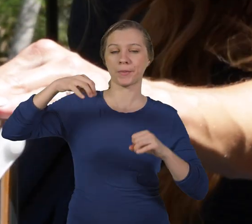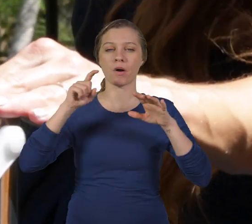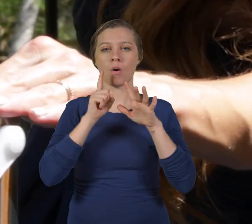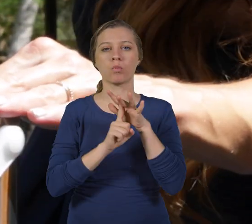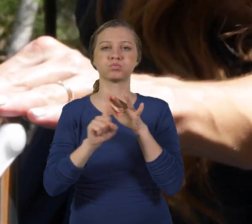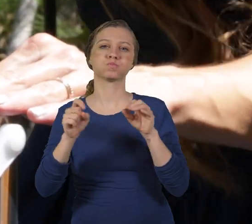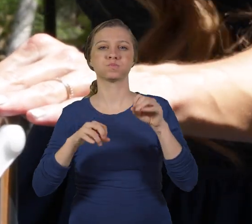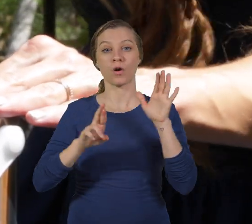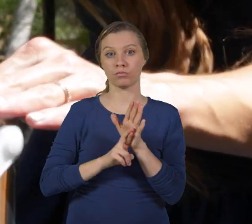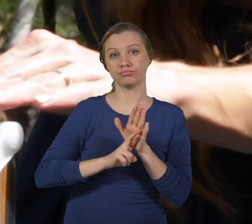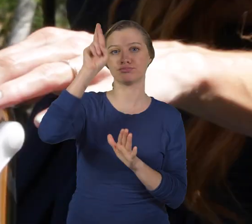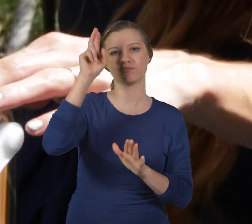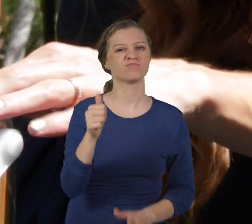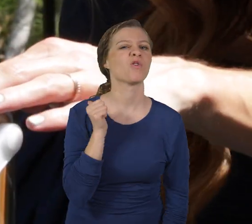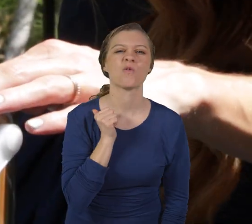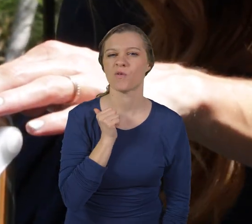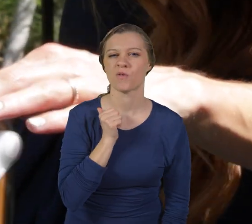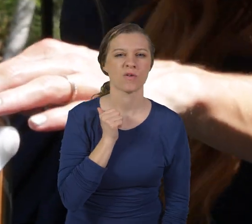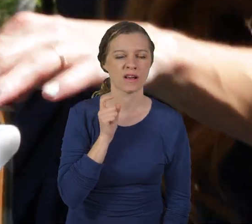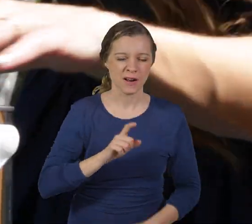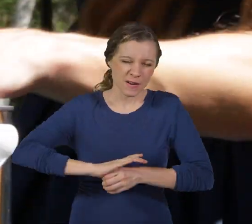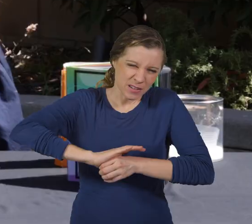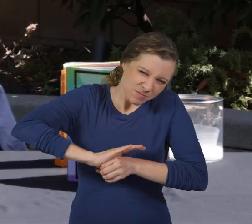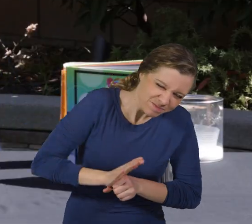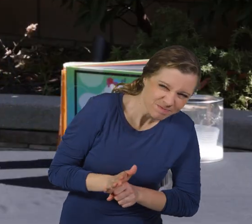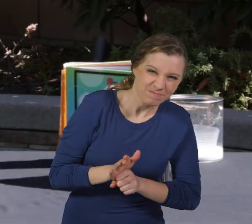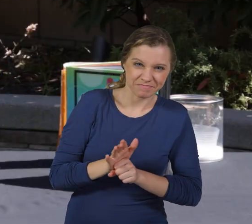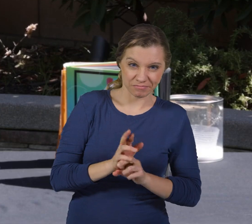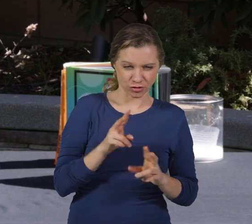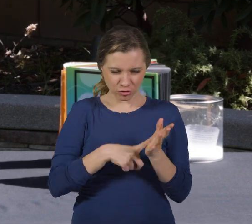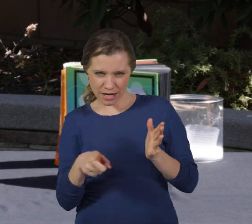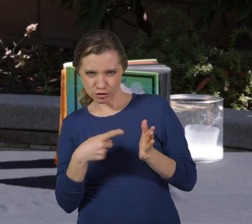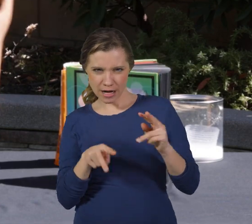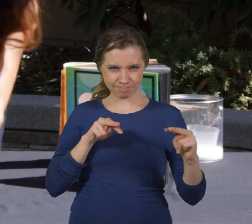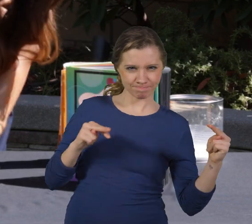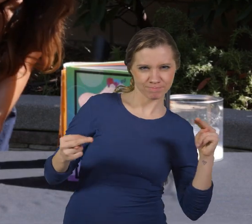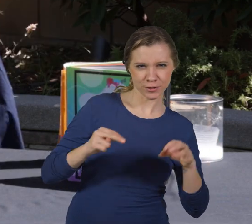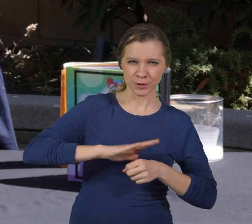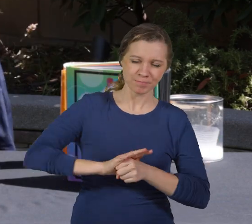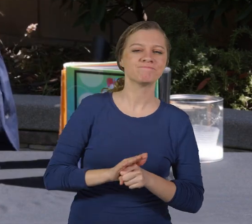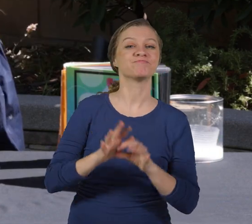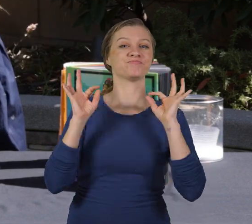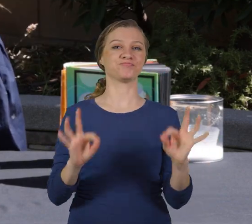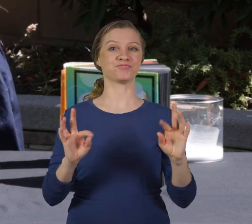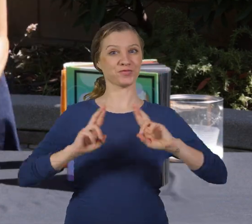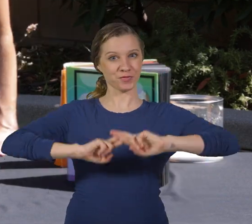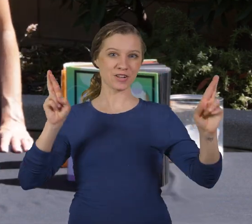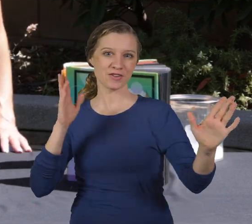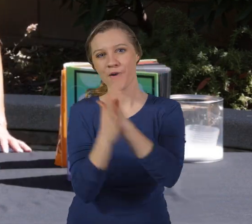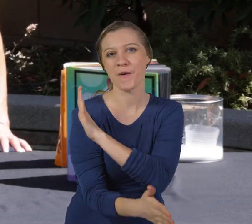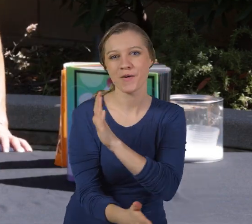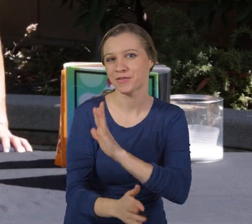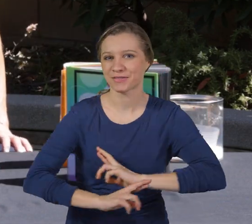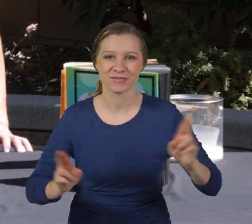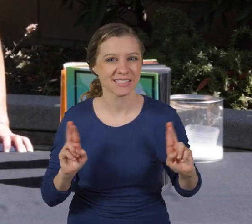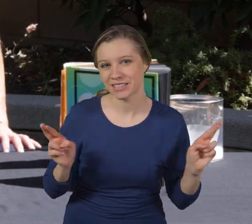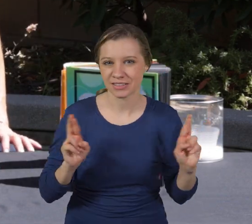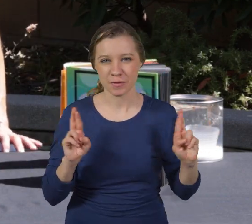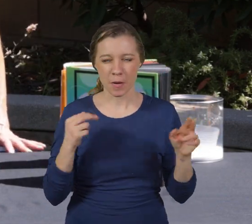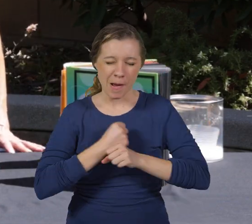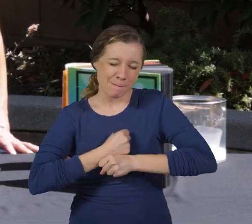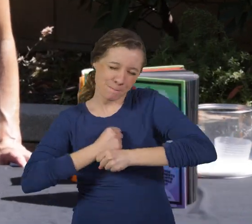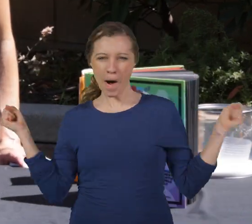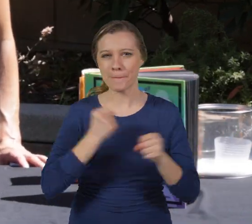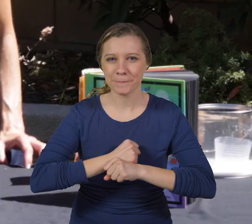bubbles are going to escape and your rocket's not going to launch. Okay, let me check, let me check. All right guys, our paint can is ready to go.